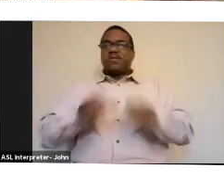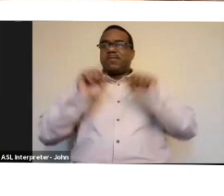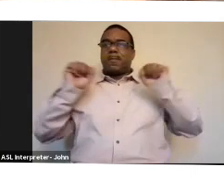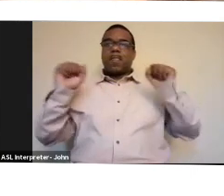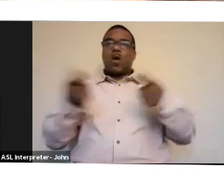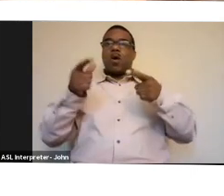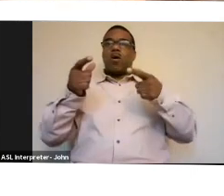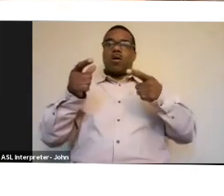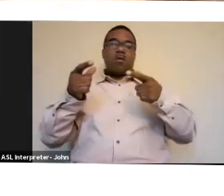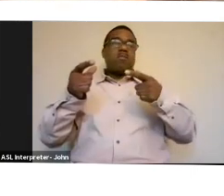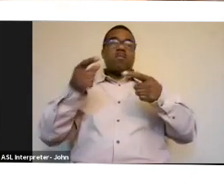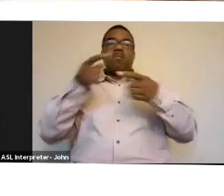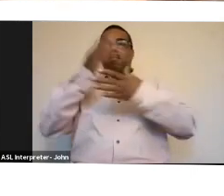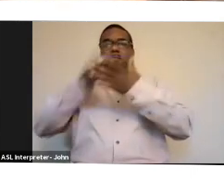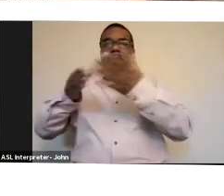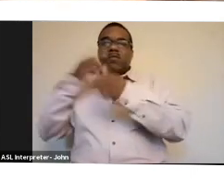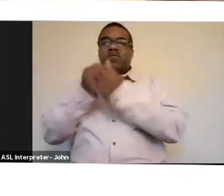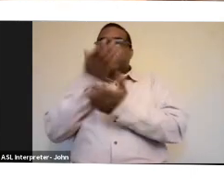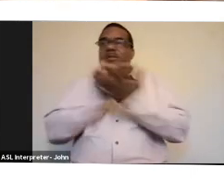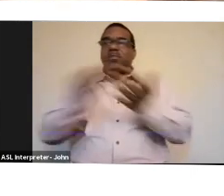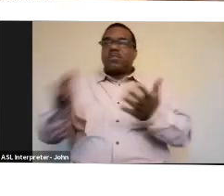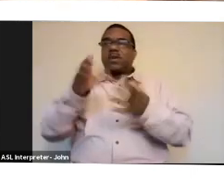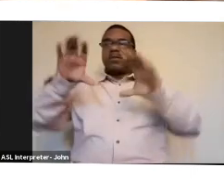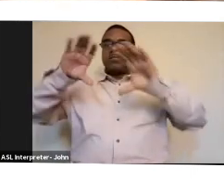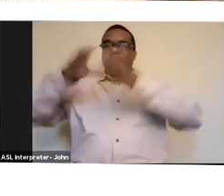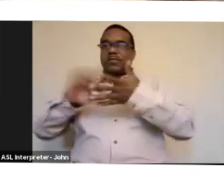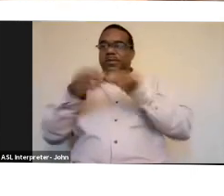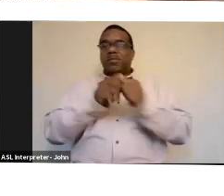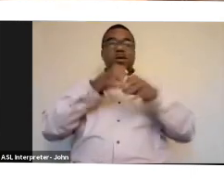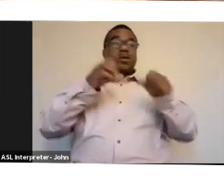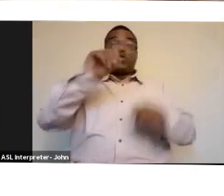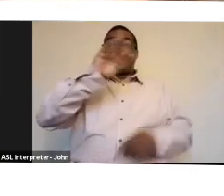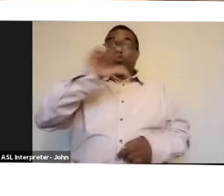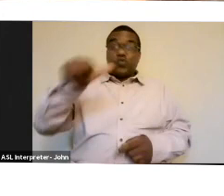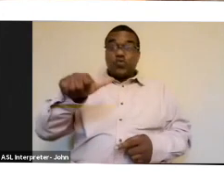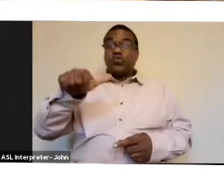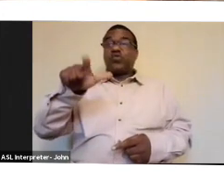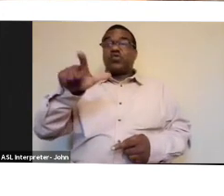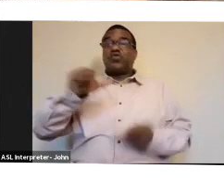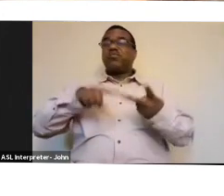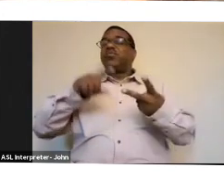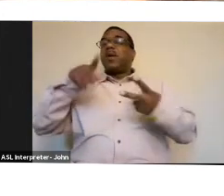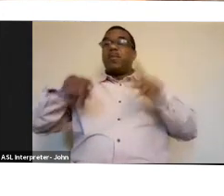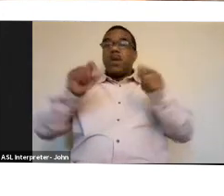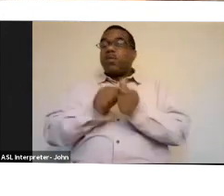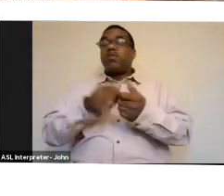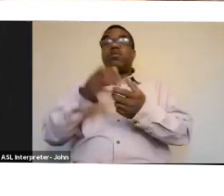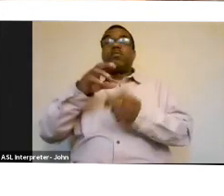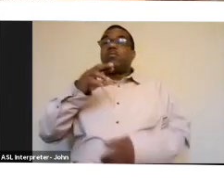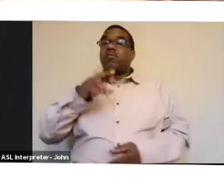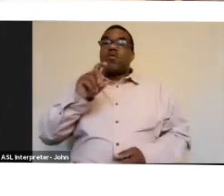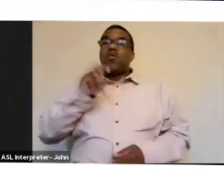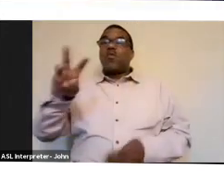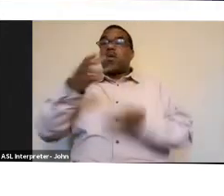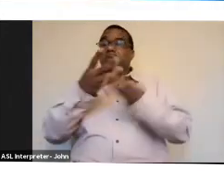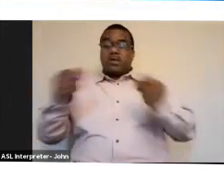of the supply chain. So that means no waste of tools, no waste of people, no waste of raw materials, no byproduct waste.